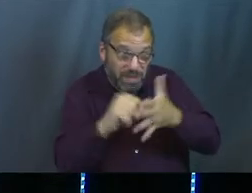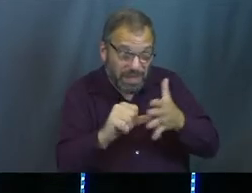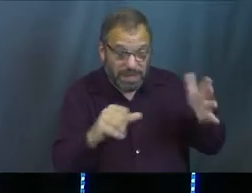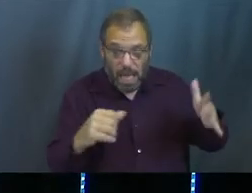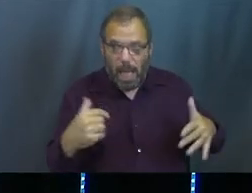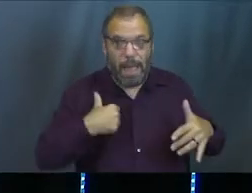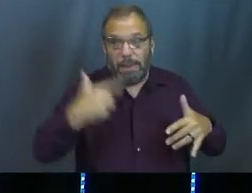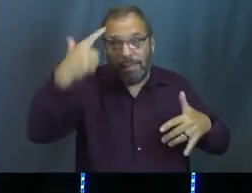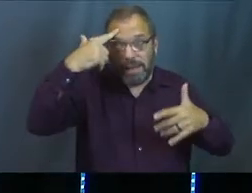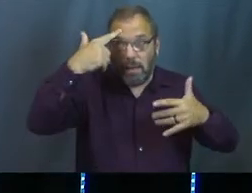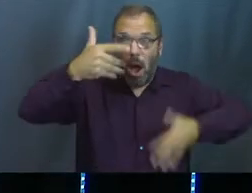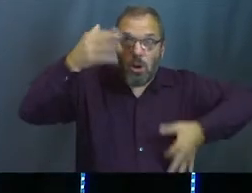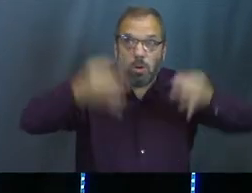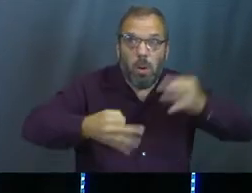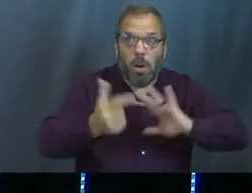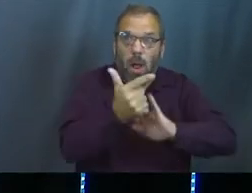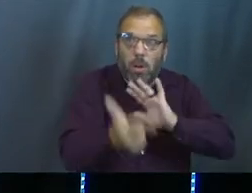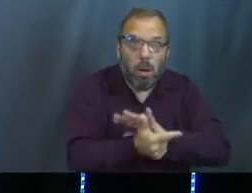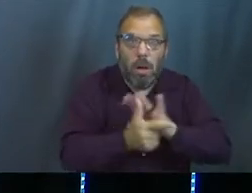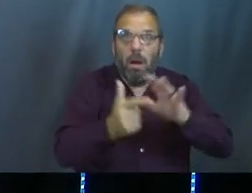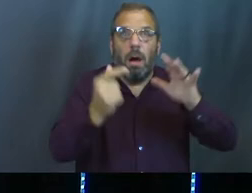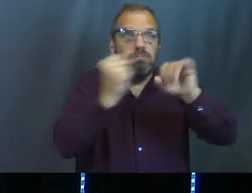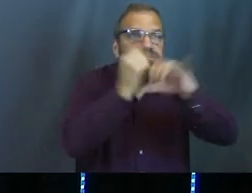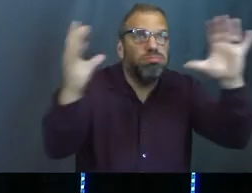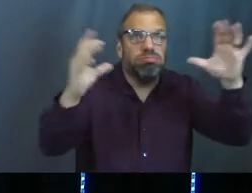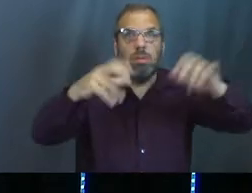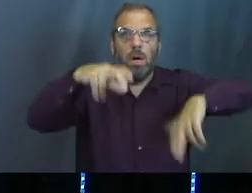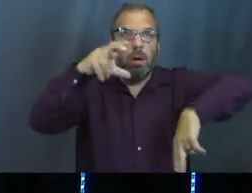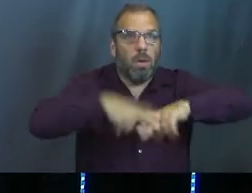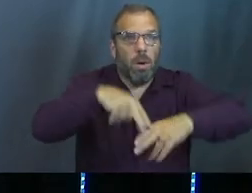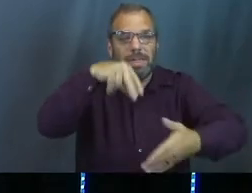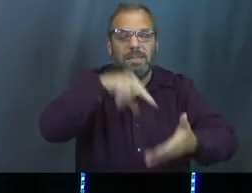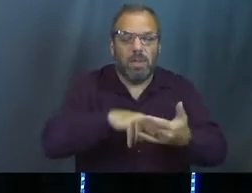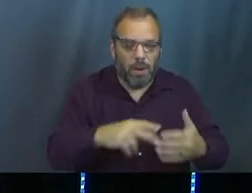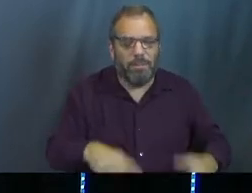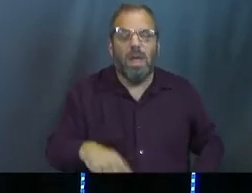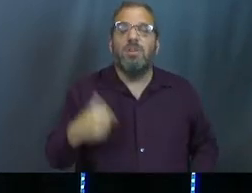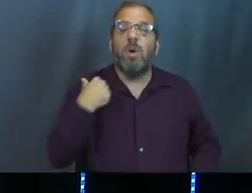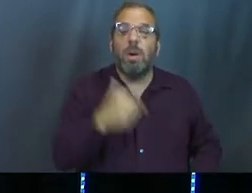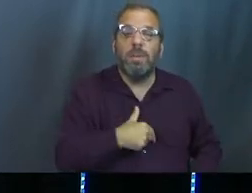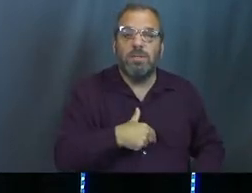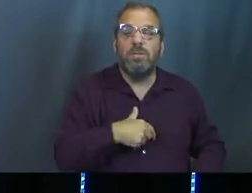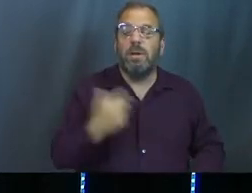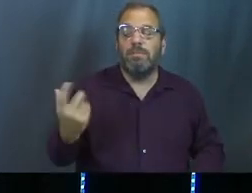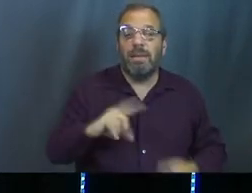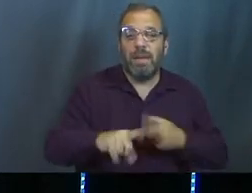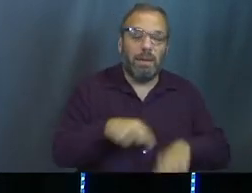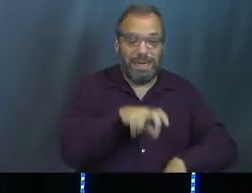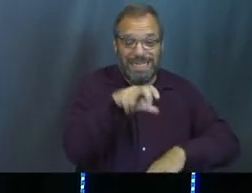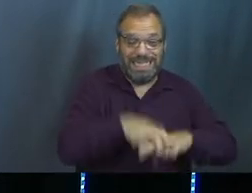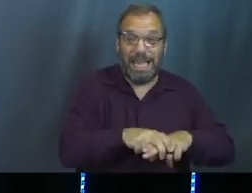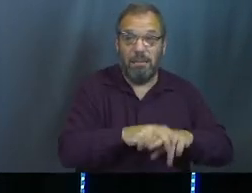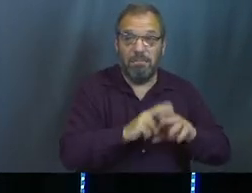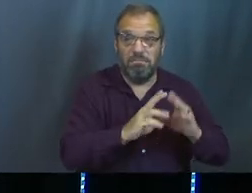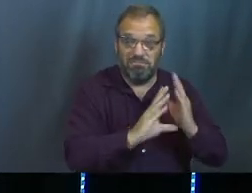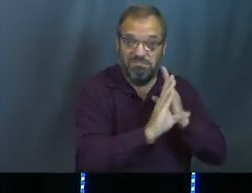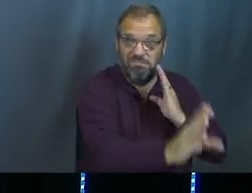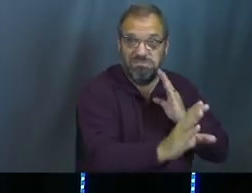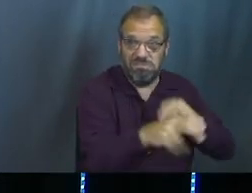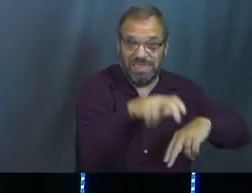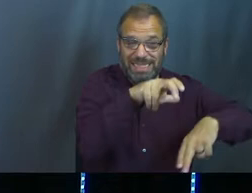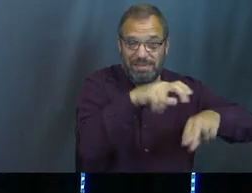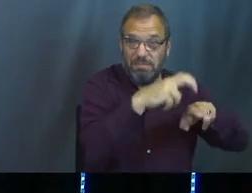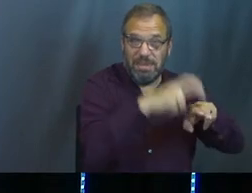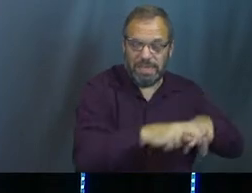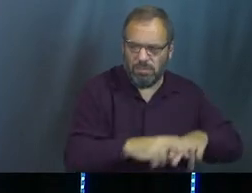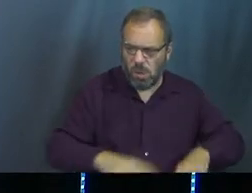court case, everything. The dude just did not believe us, right? So we had to sit down. made us sit on that wall I was talking about, and we're sitting there, and he's like, all